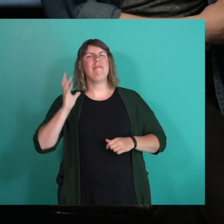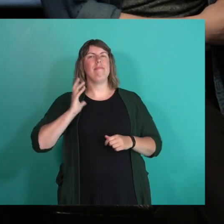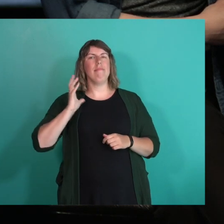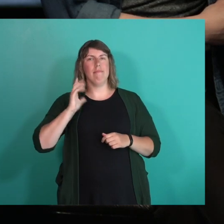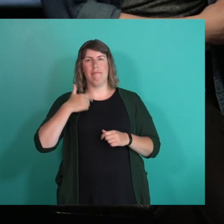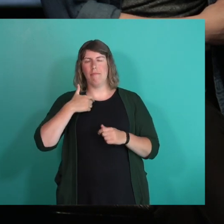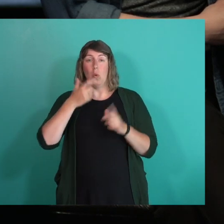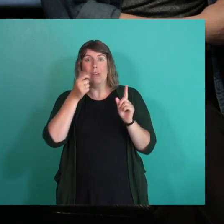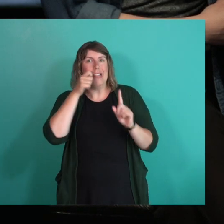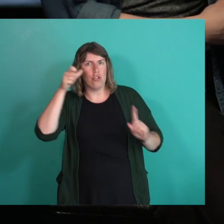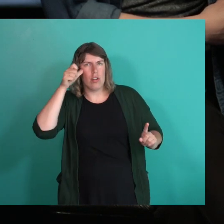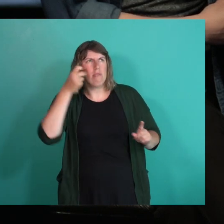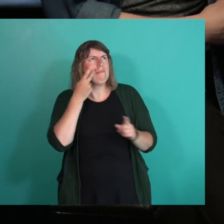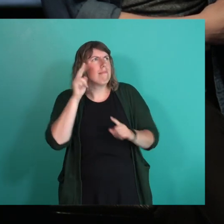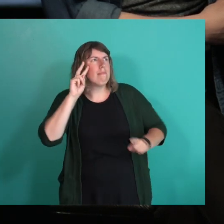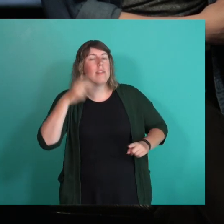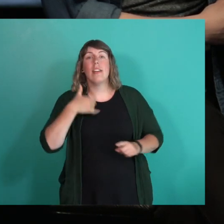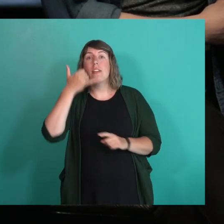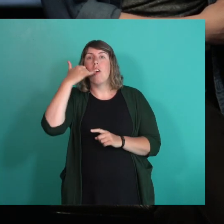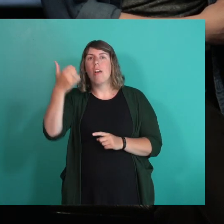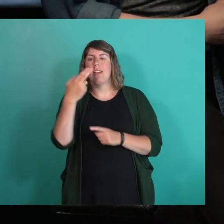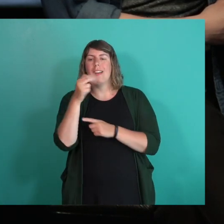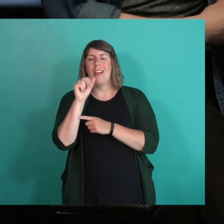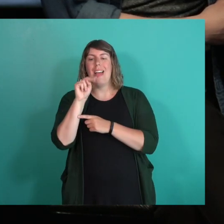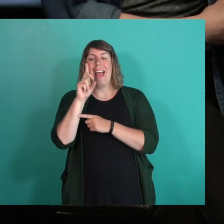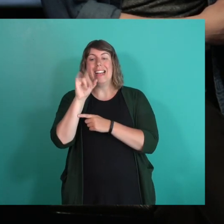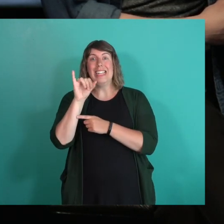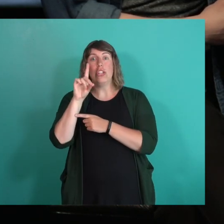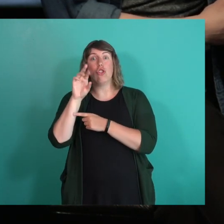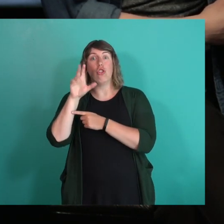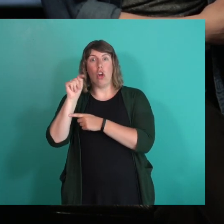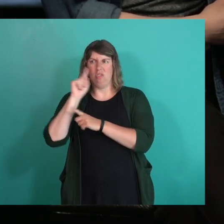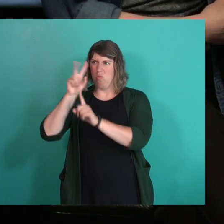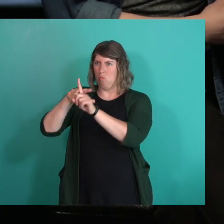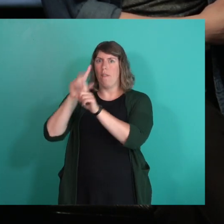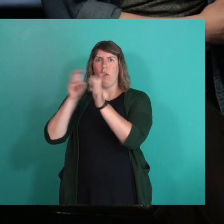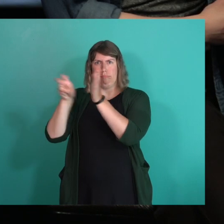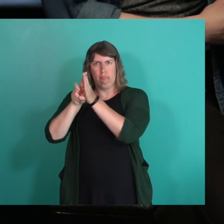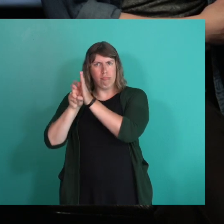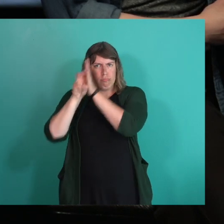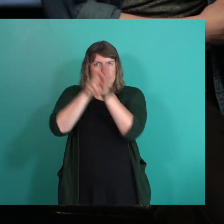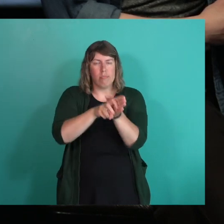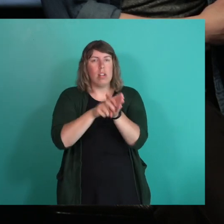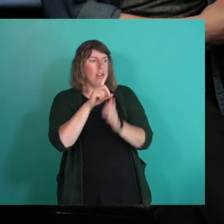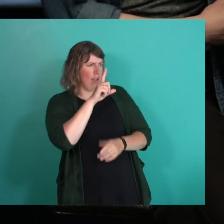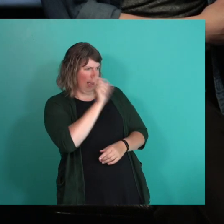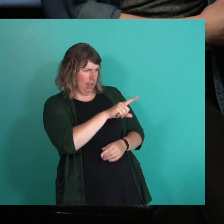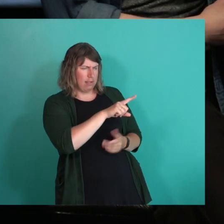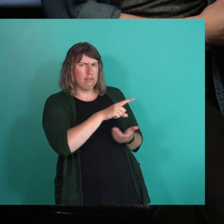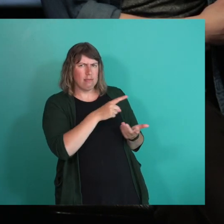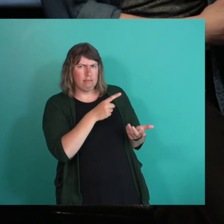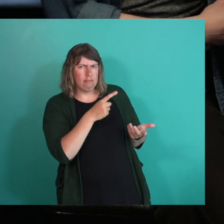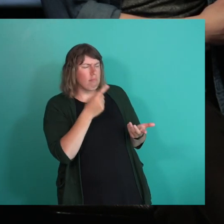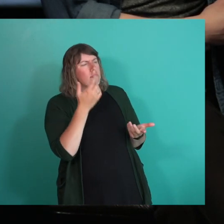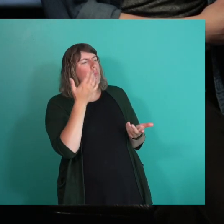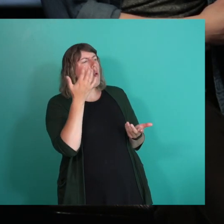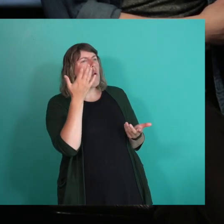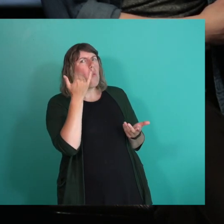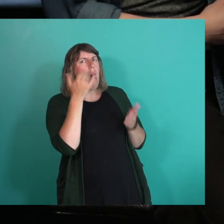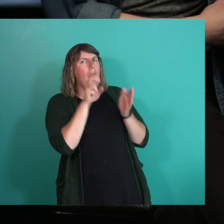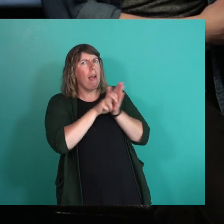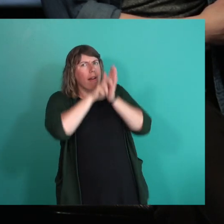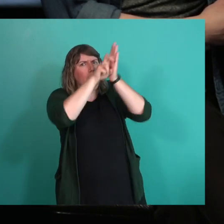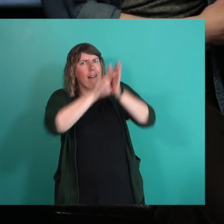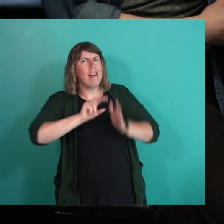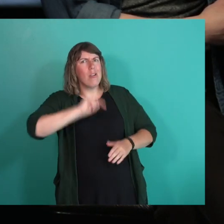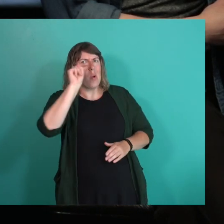yesterday, the day before to make a booking to come here, they asked me, why was I, why was I going to North